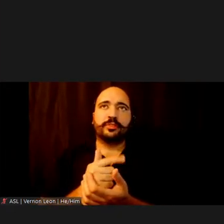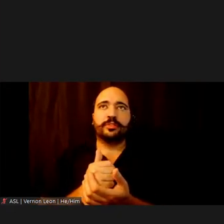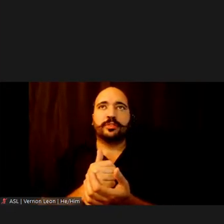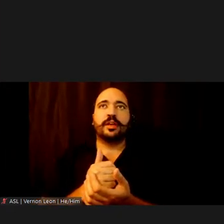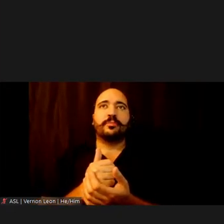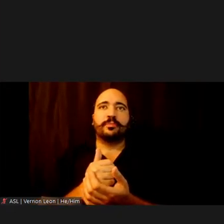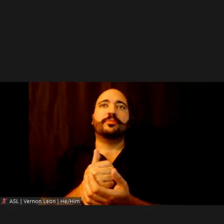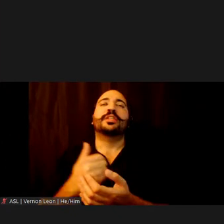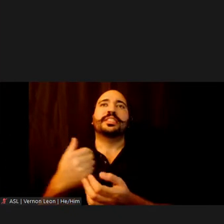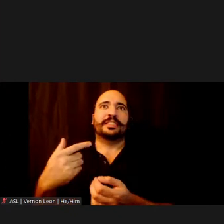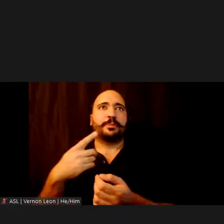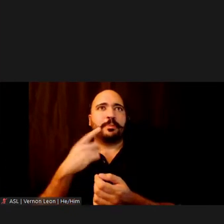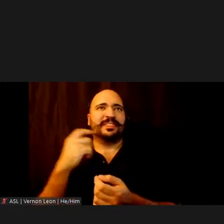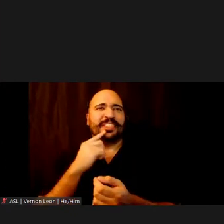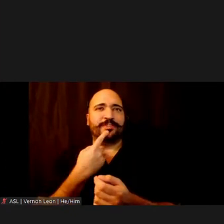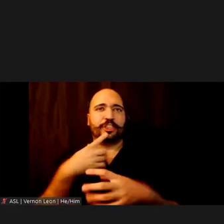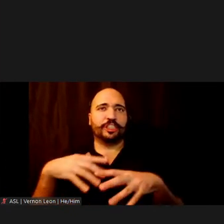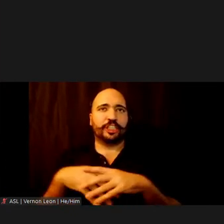such severe congestion.